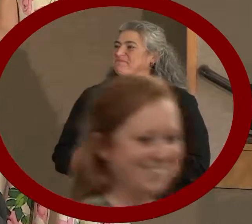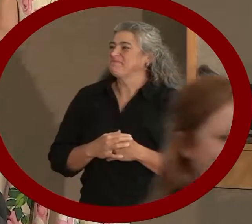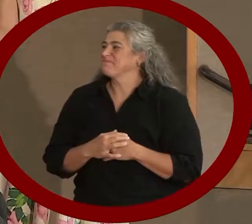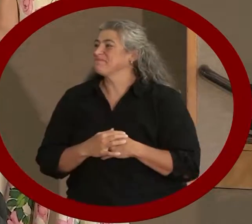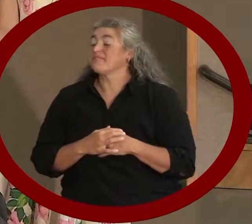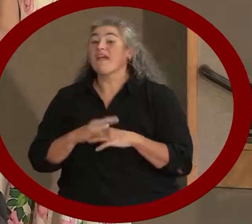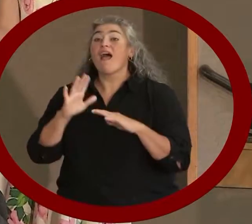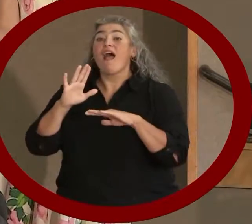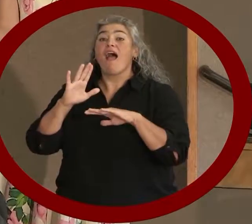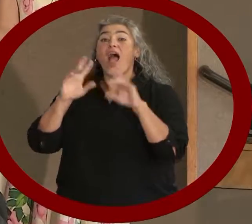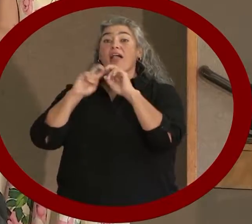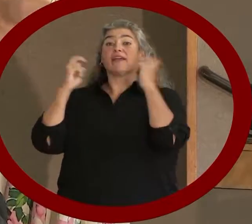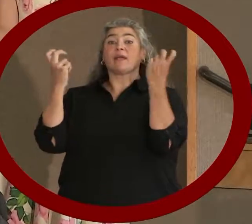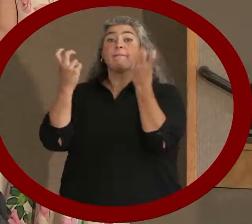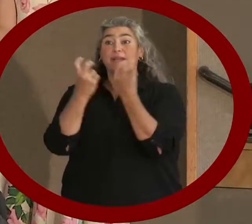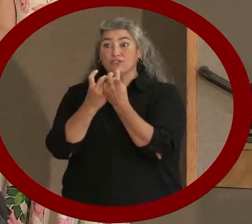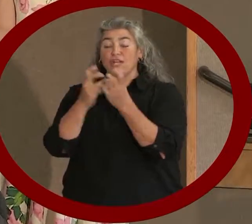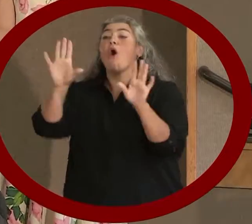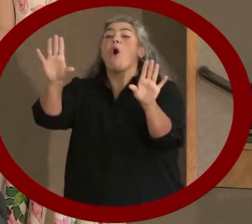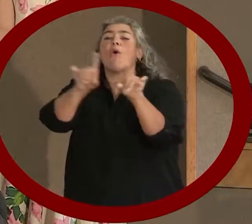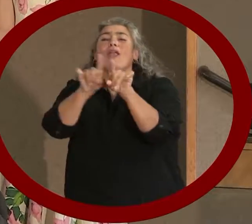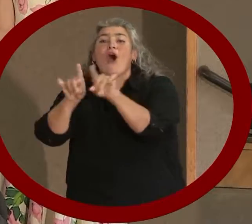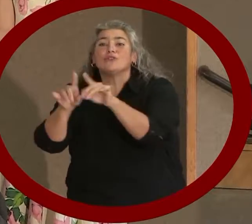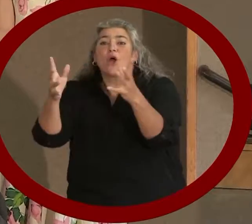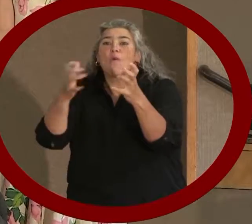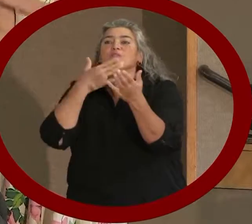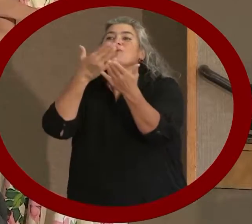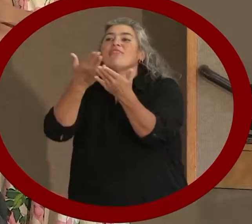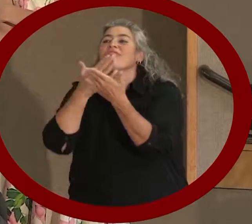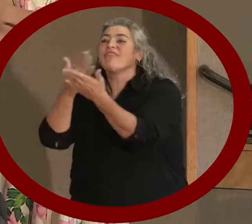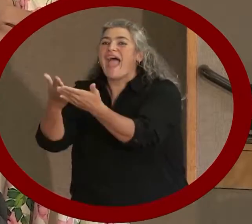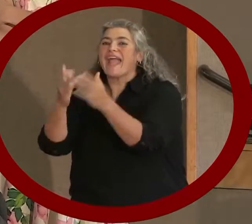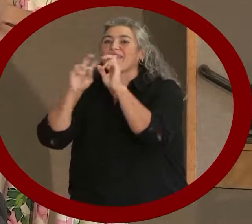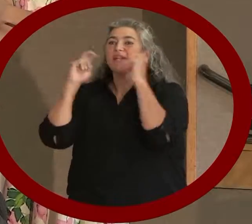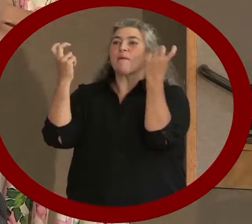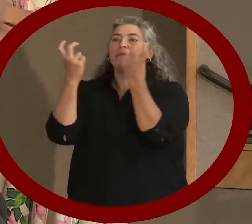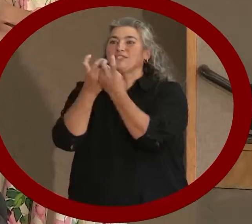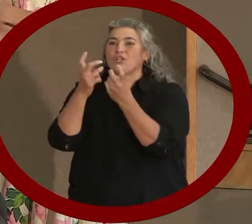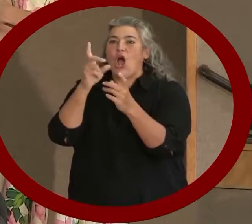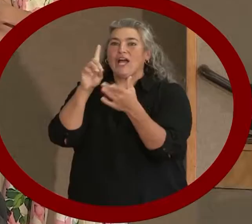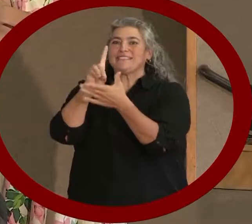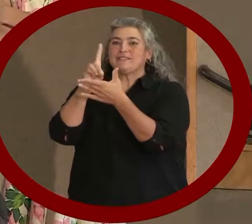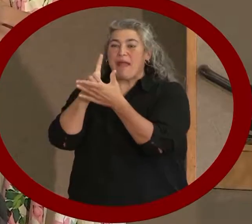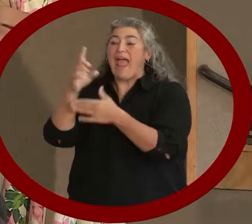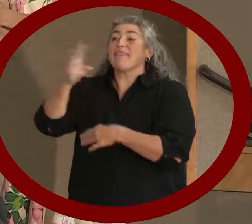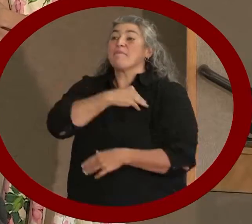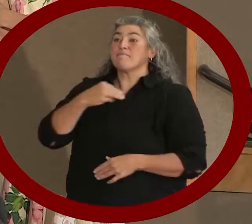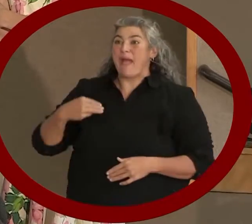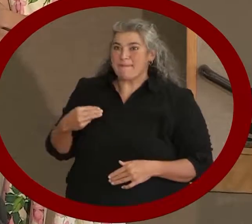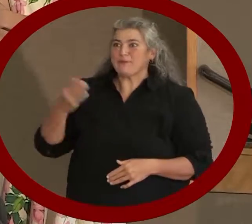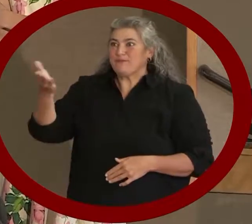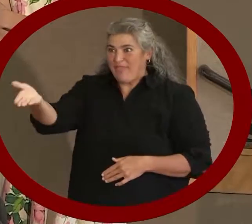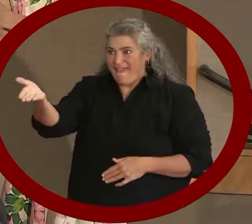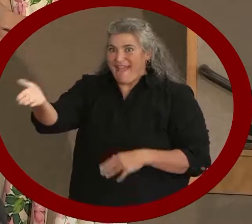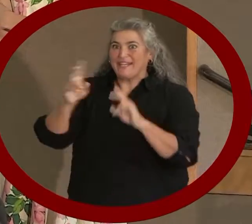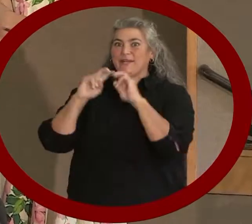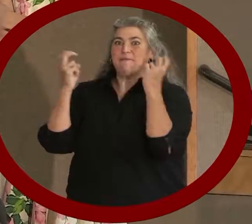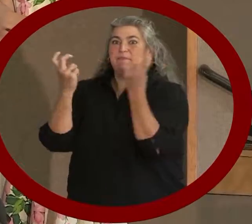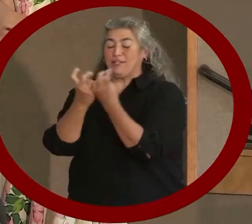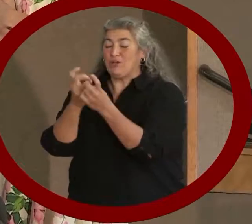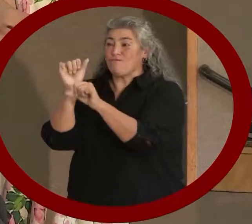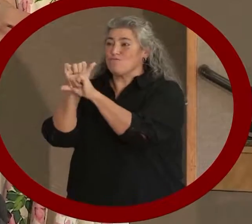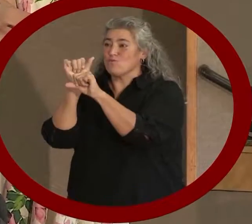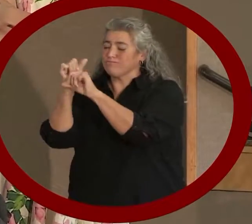The Commission on Disability, and I'd also like to thank the Commission on Disability, those members of the Commission on Disability who have worked